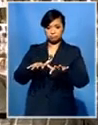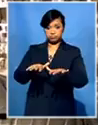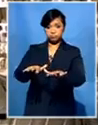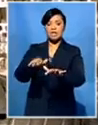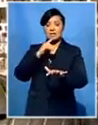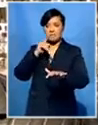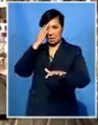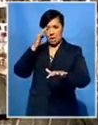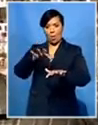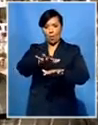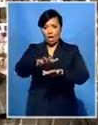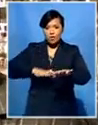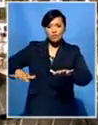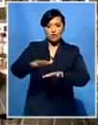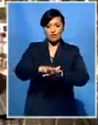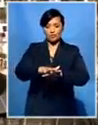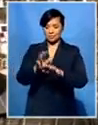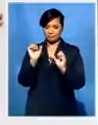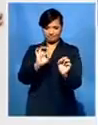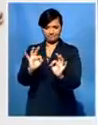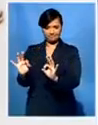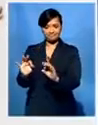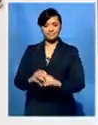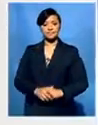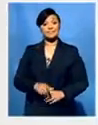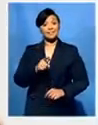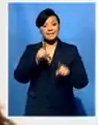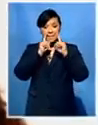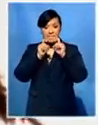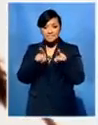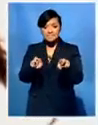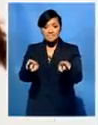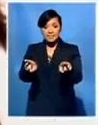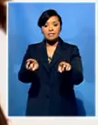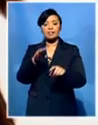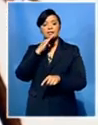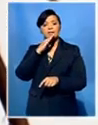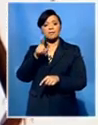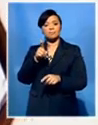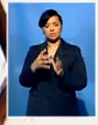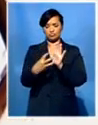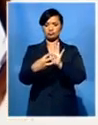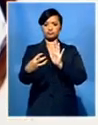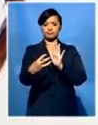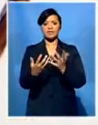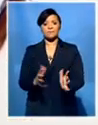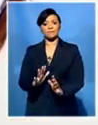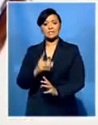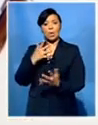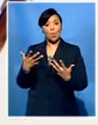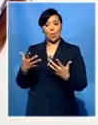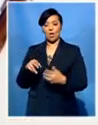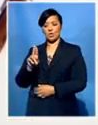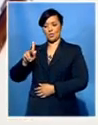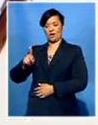have pretty good ecosystems and good functioning of ecosystems. The beetle was identified in a recently published paper by a colleague in the